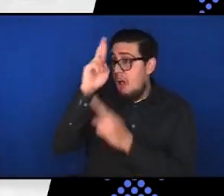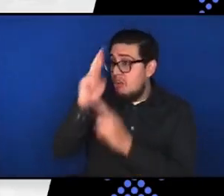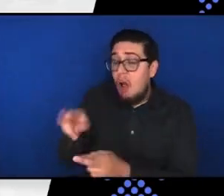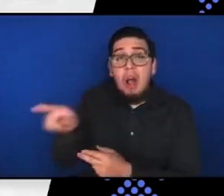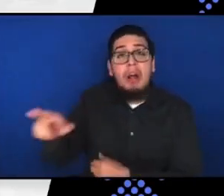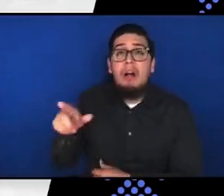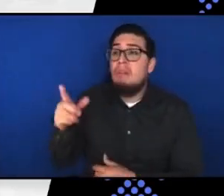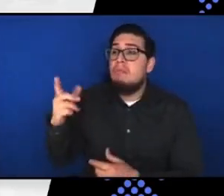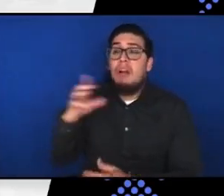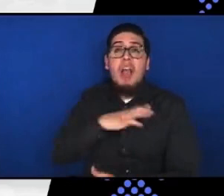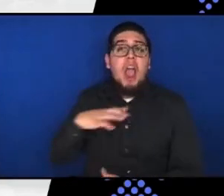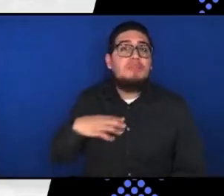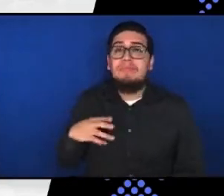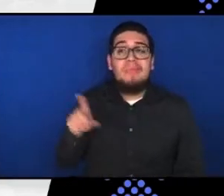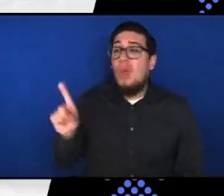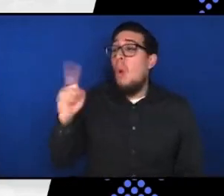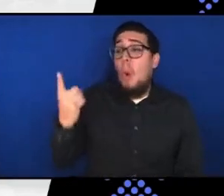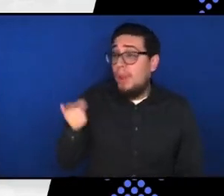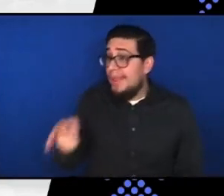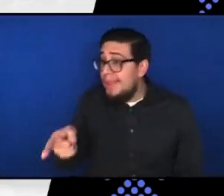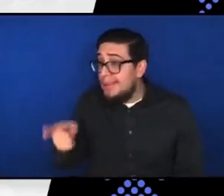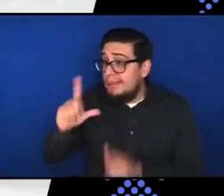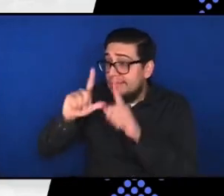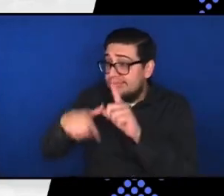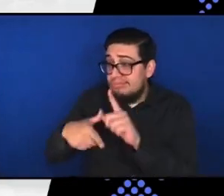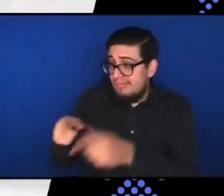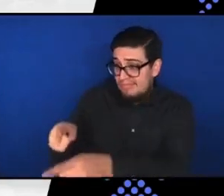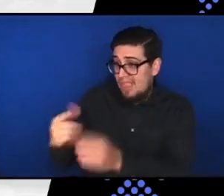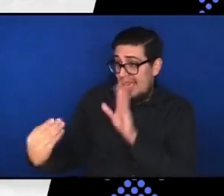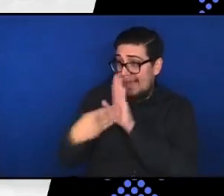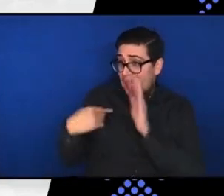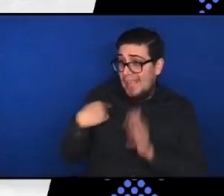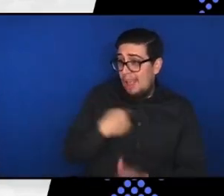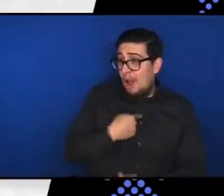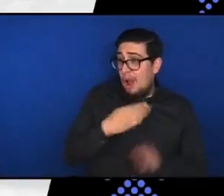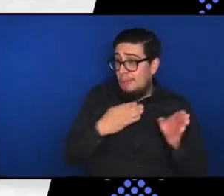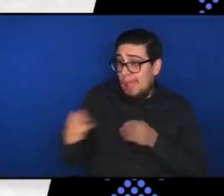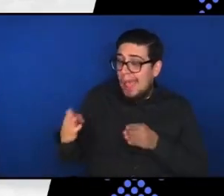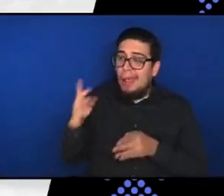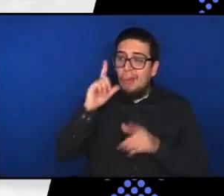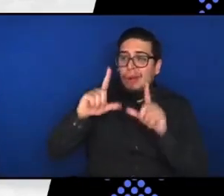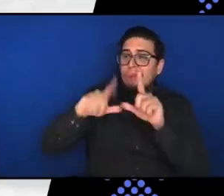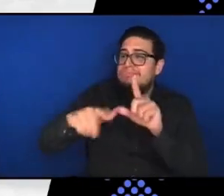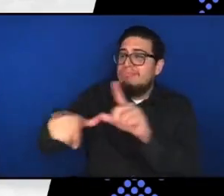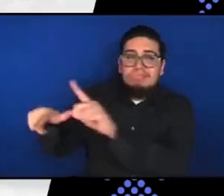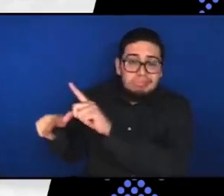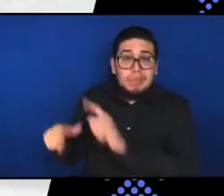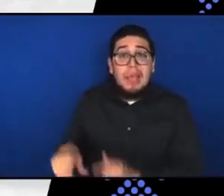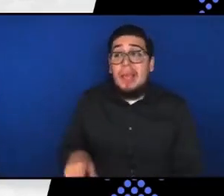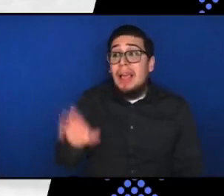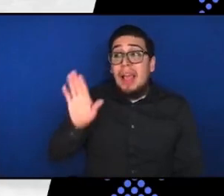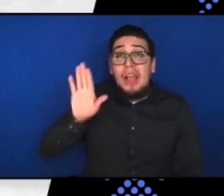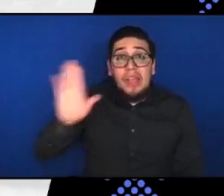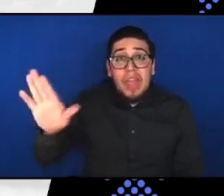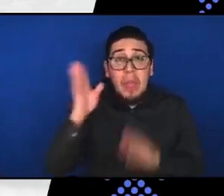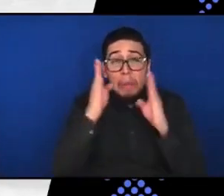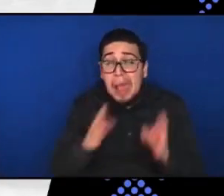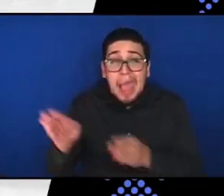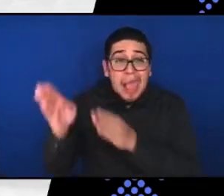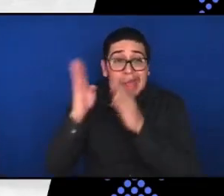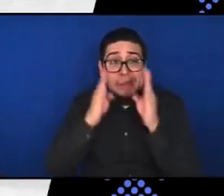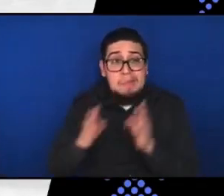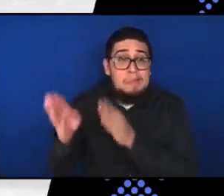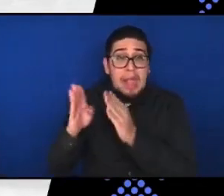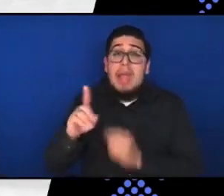when it benefits their radical agenda and their rulings fly in the face of decades